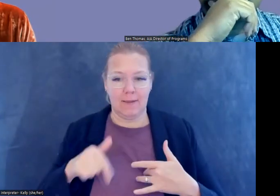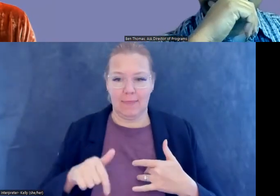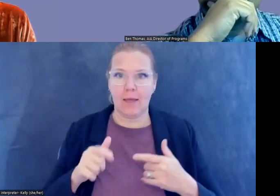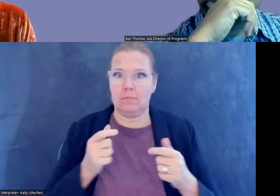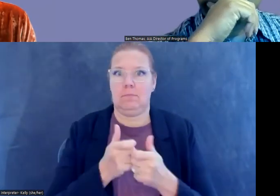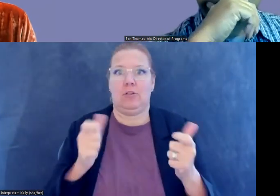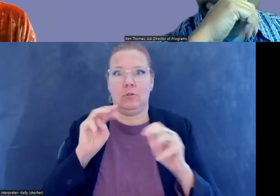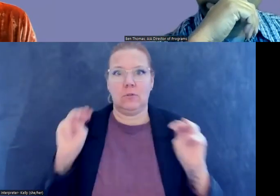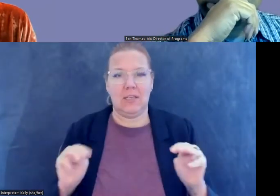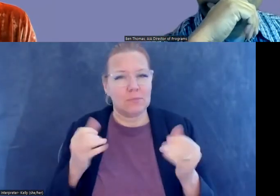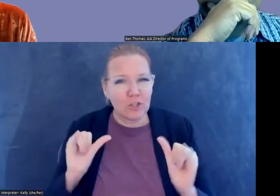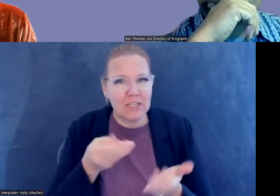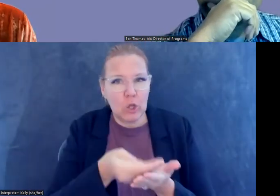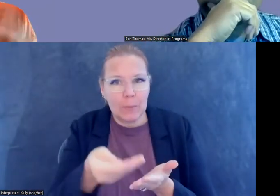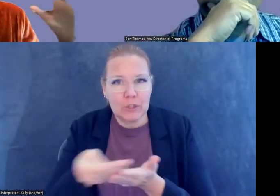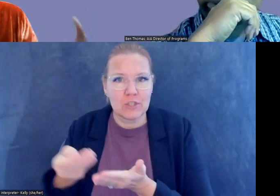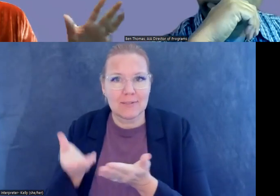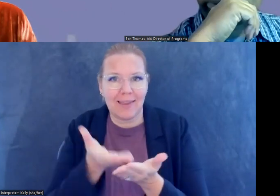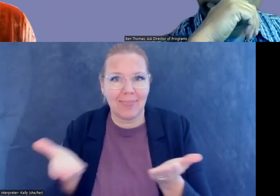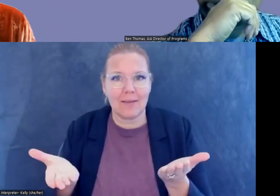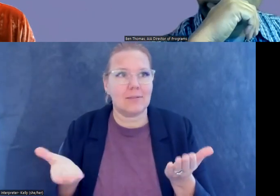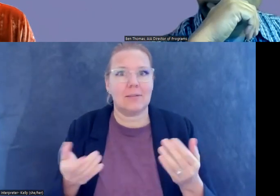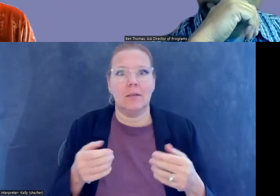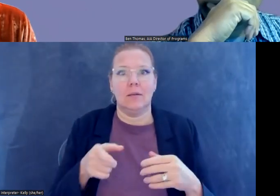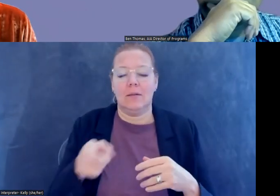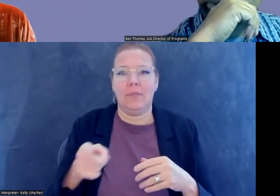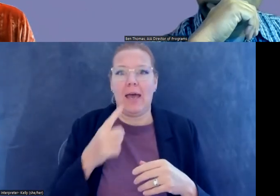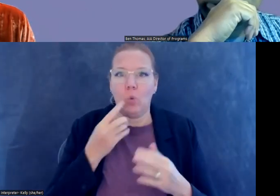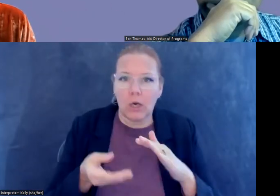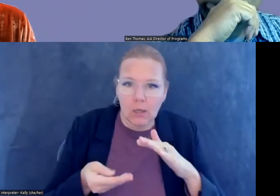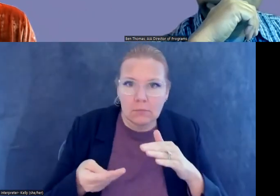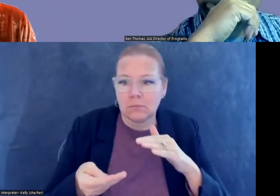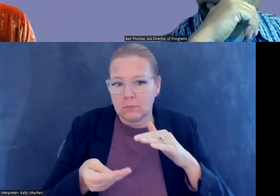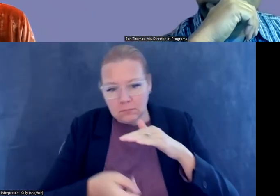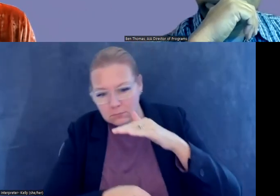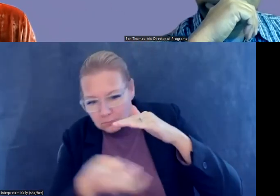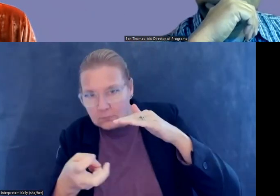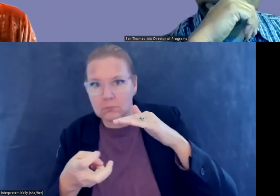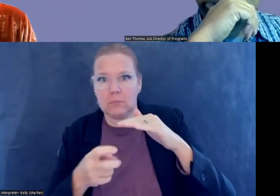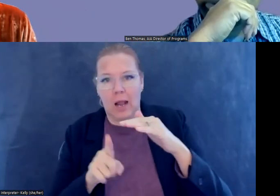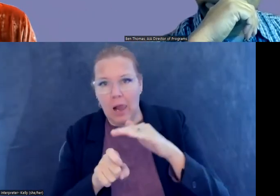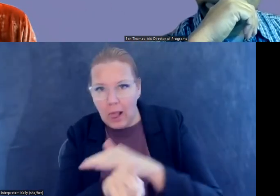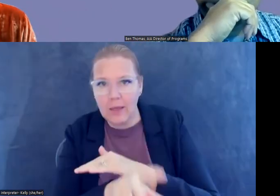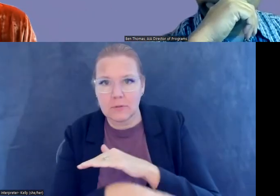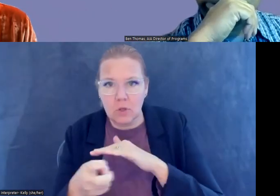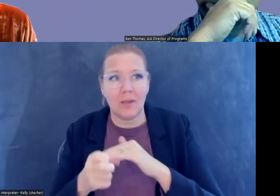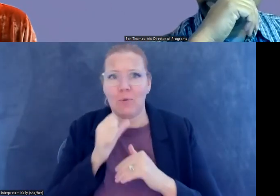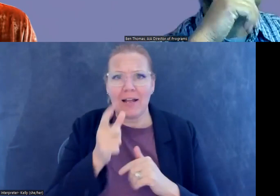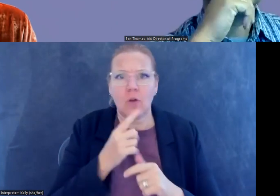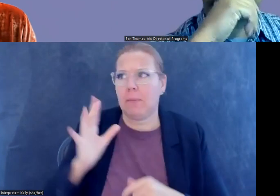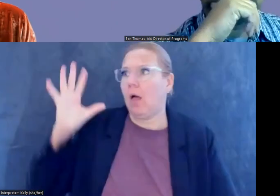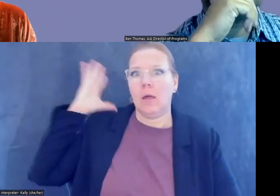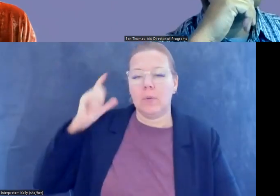end up to be not looted and we're not even talking looted in colonial times. I mean, we're looted during recent conflicts like the Egyptian